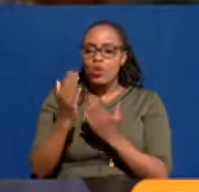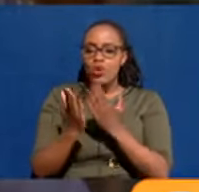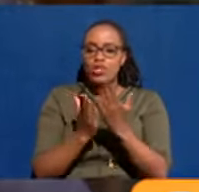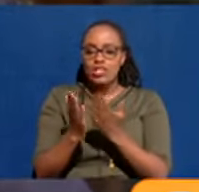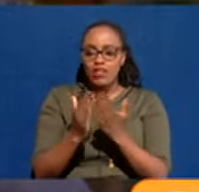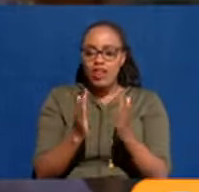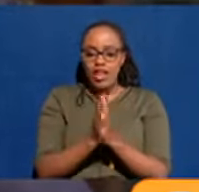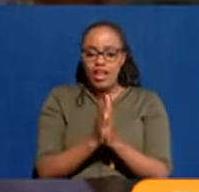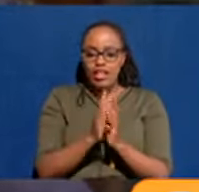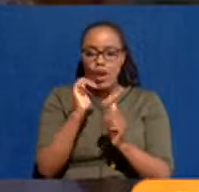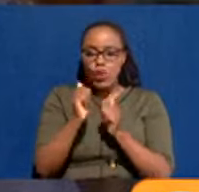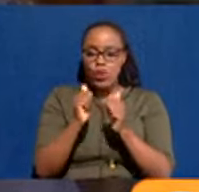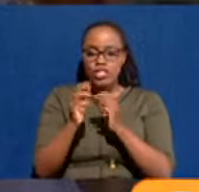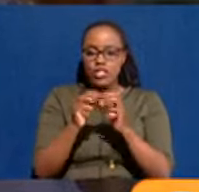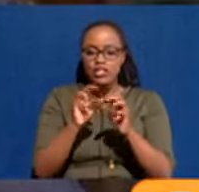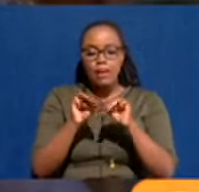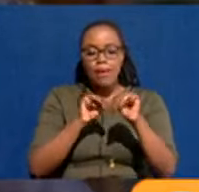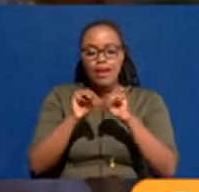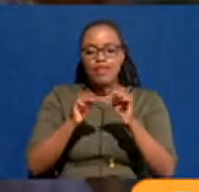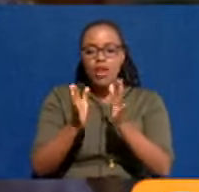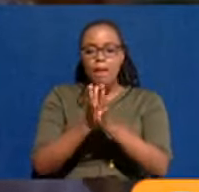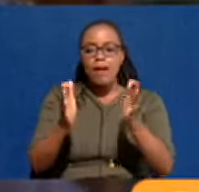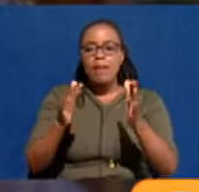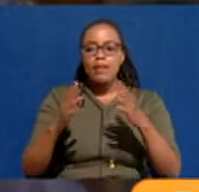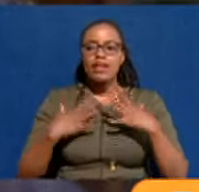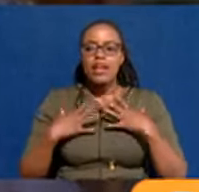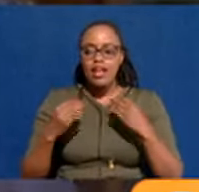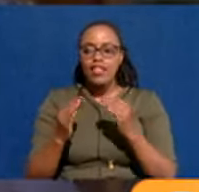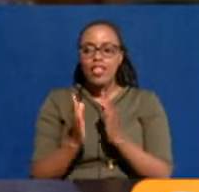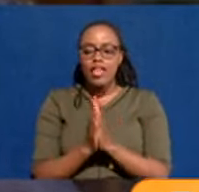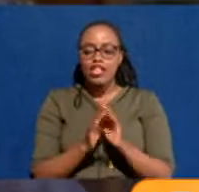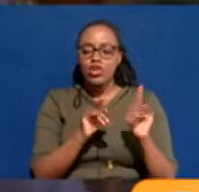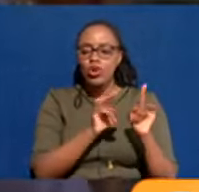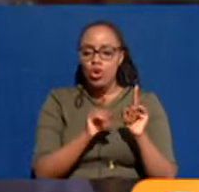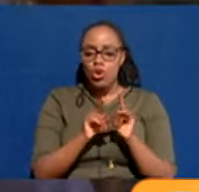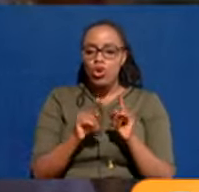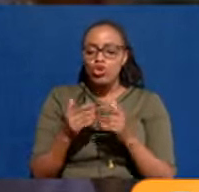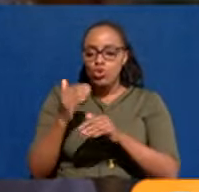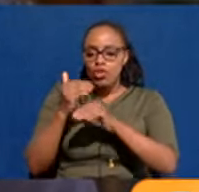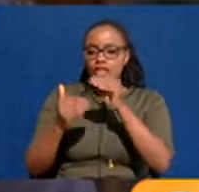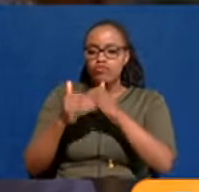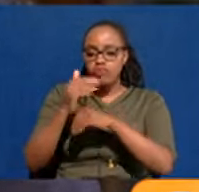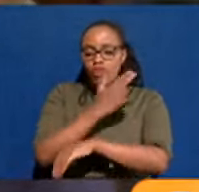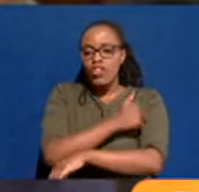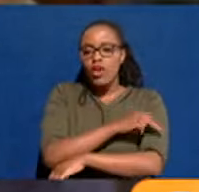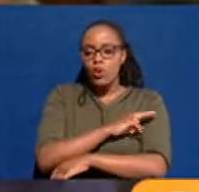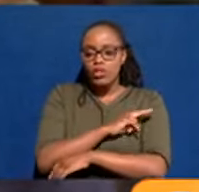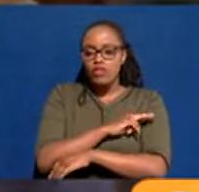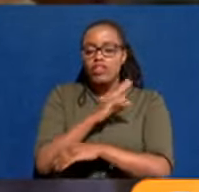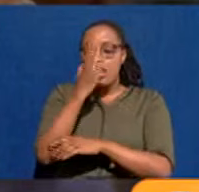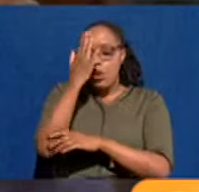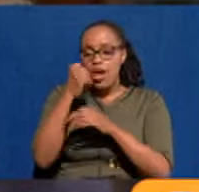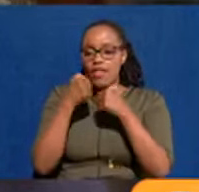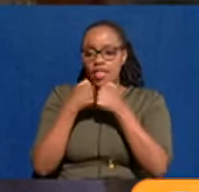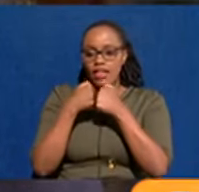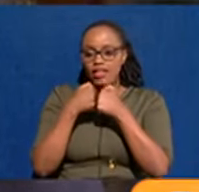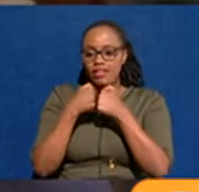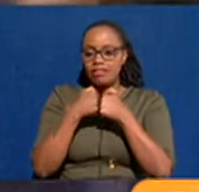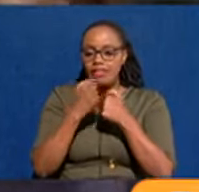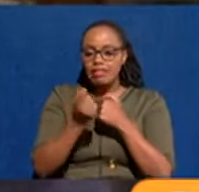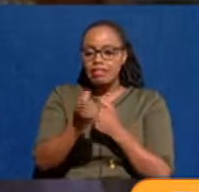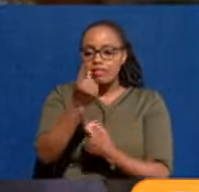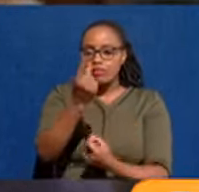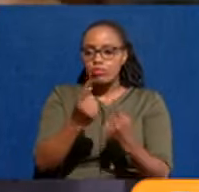a directorate that is managing public health, and one that is managing the facilities. So that the challenges that you raise, that